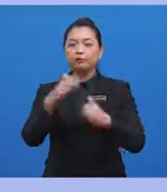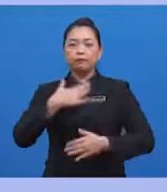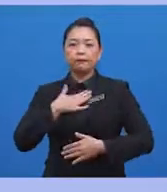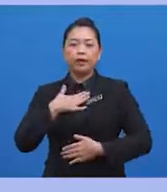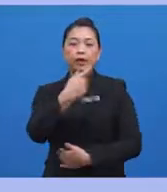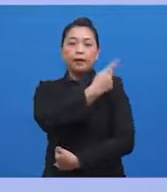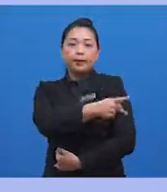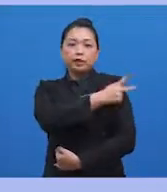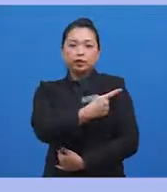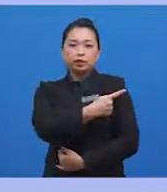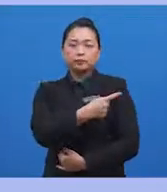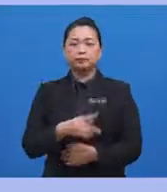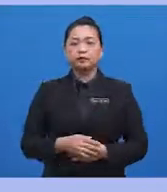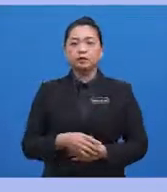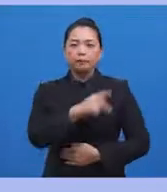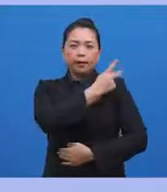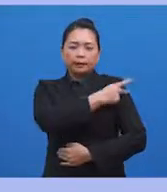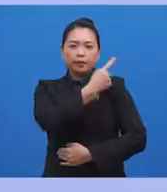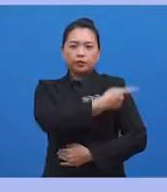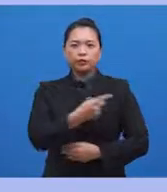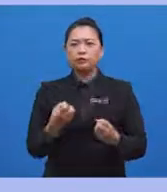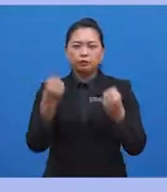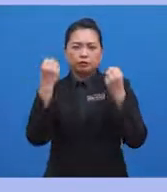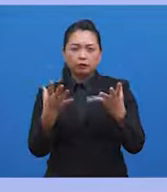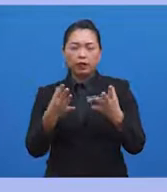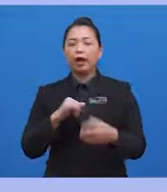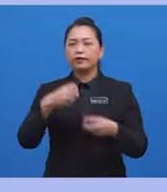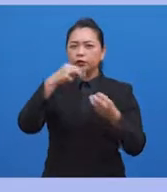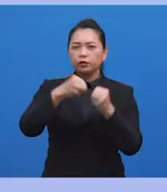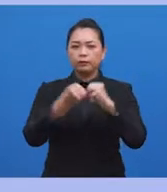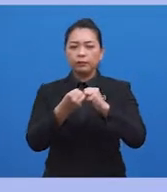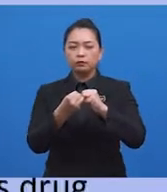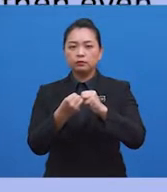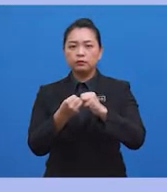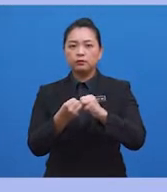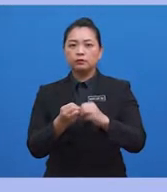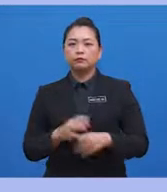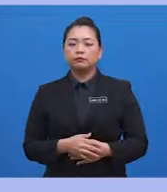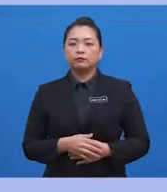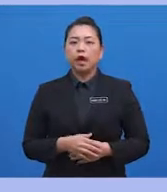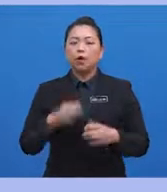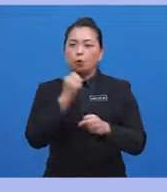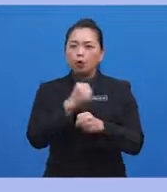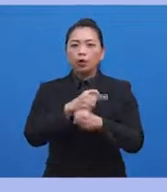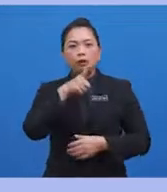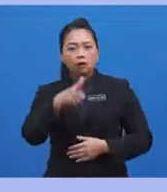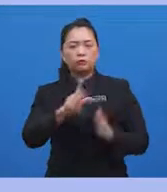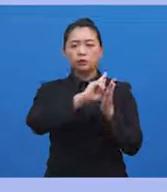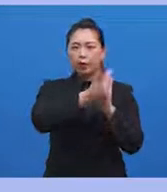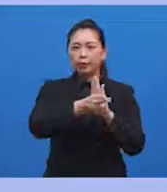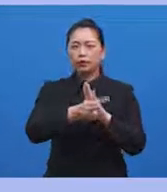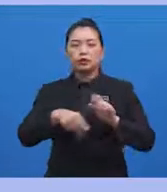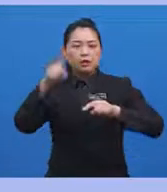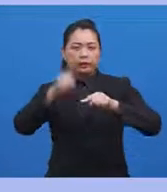My patient load grew exponentially and I had trouble keeping pace. I was working long hours and was unable